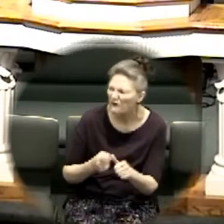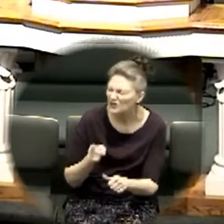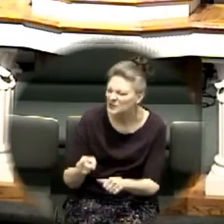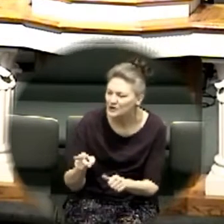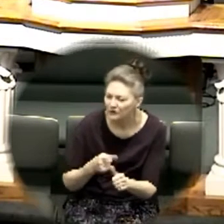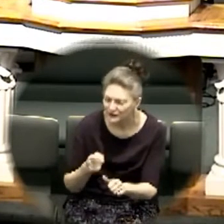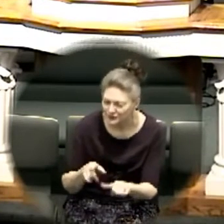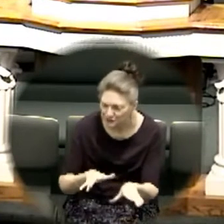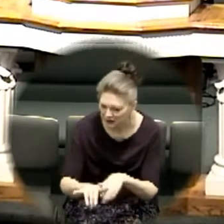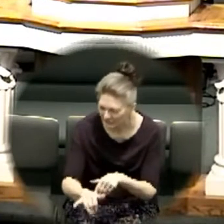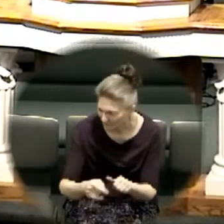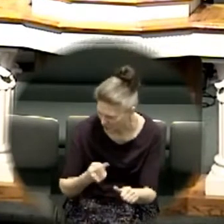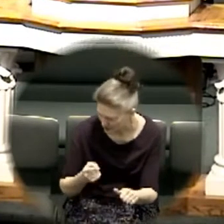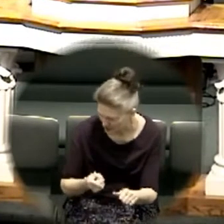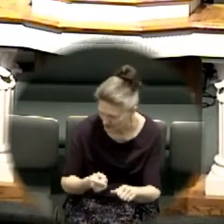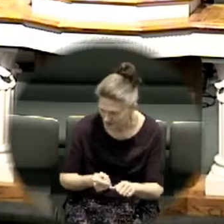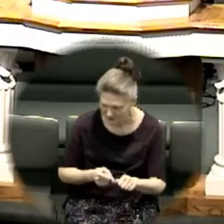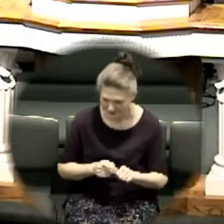staying away rules